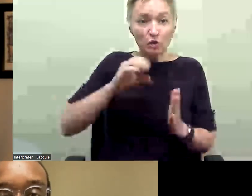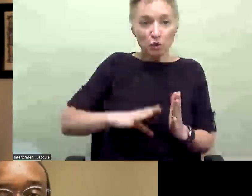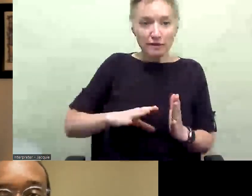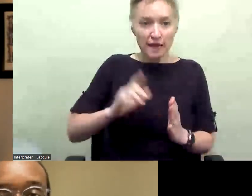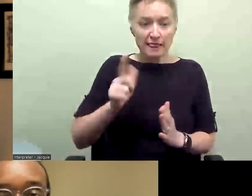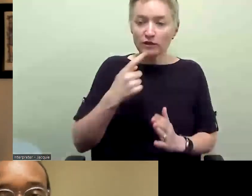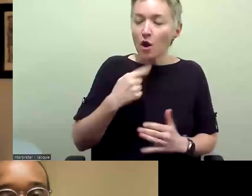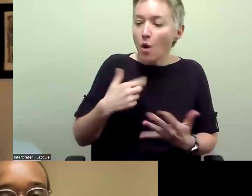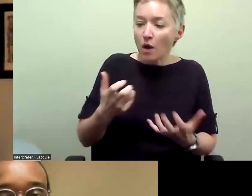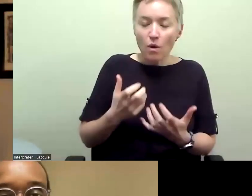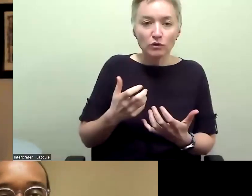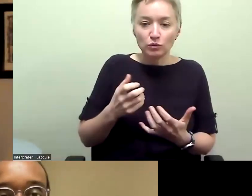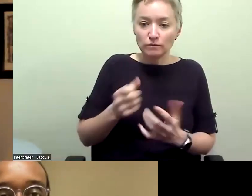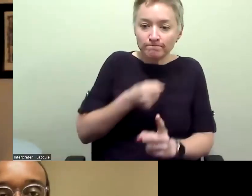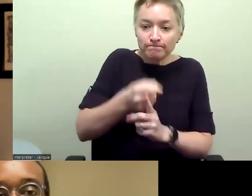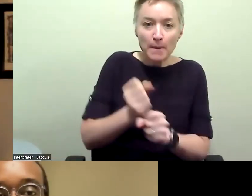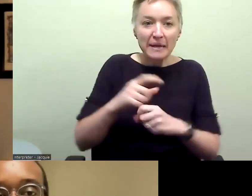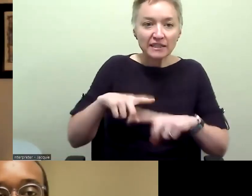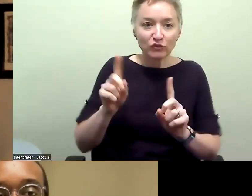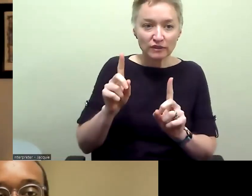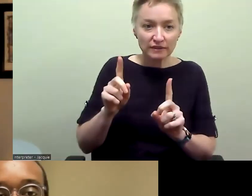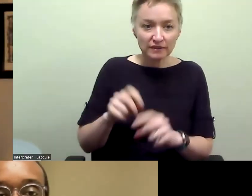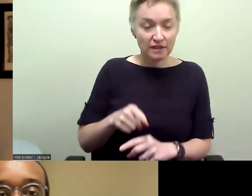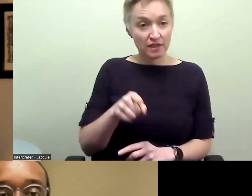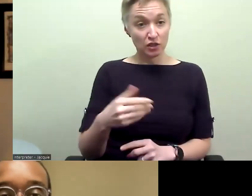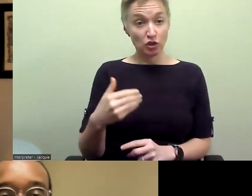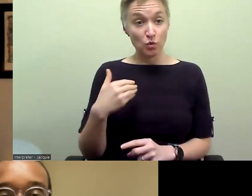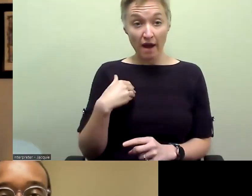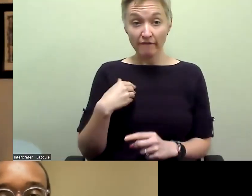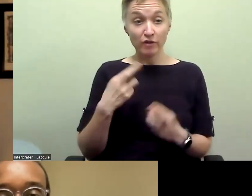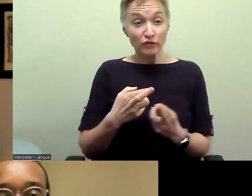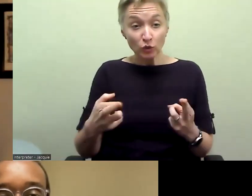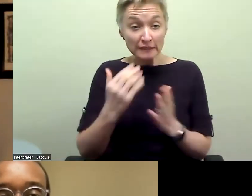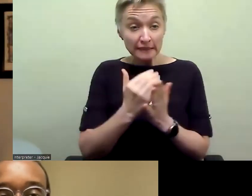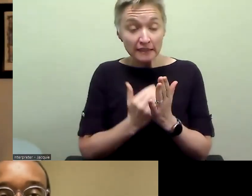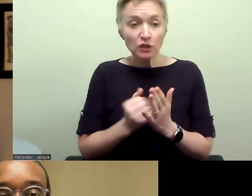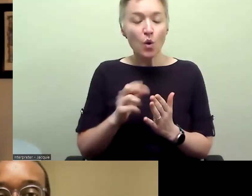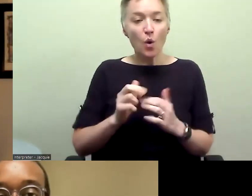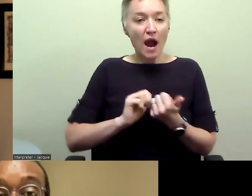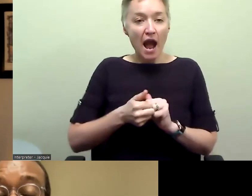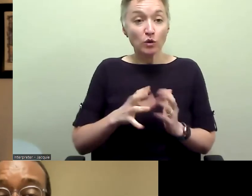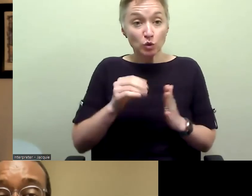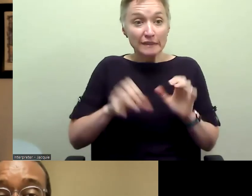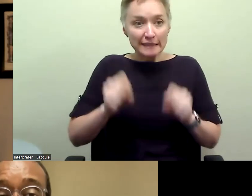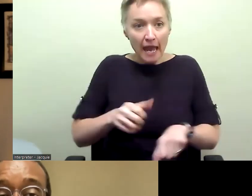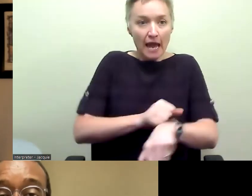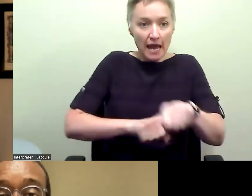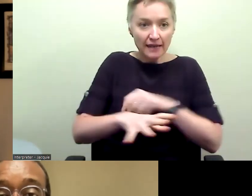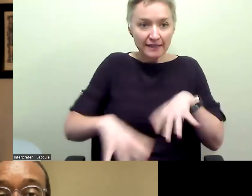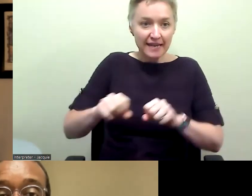you offer ways for students to harness that intention, such as a list of resources or leads on how to take action and what to advocate for?